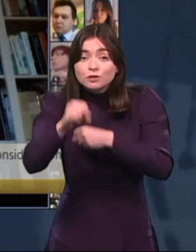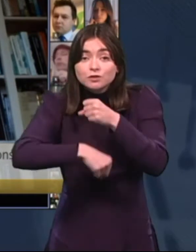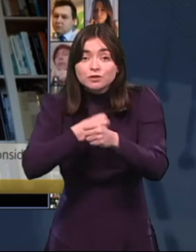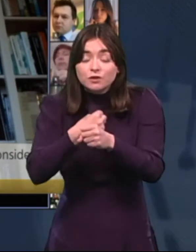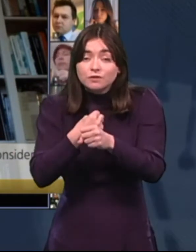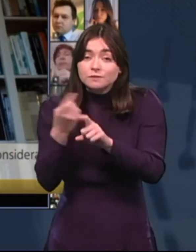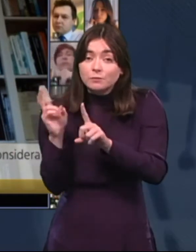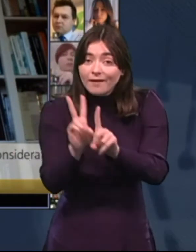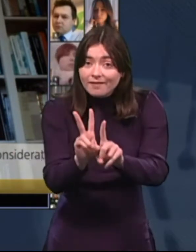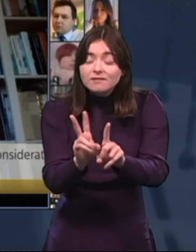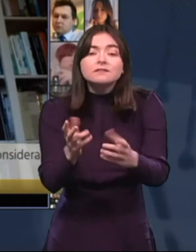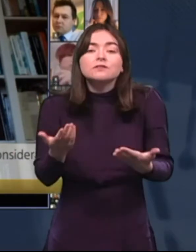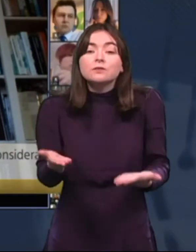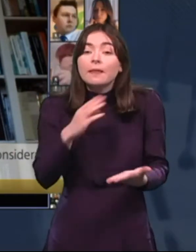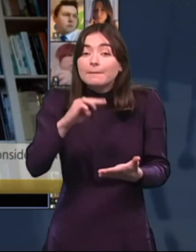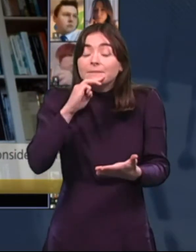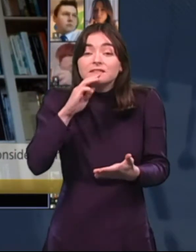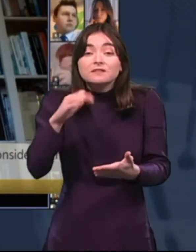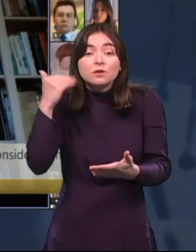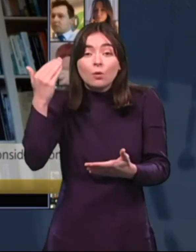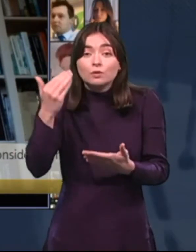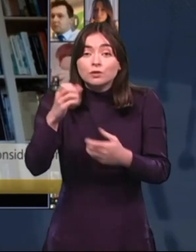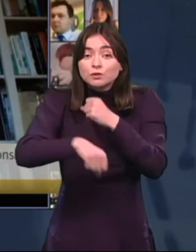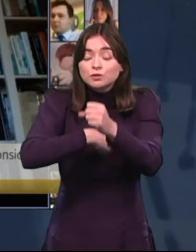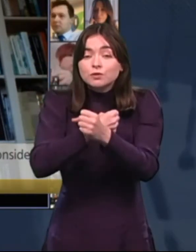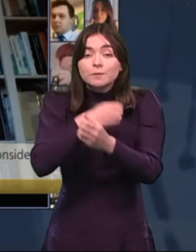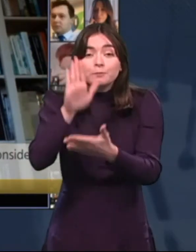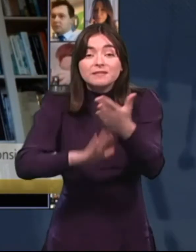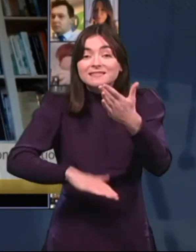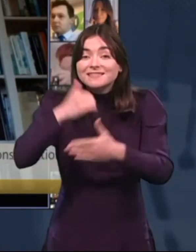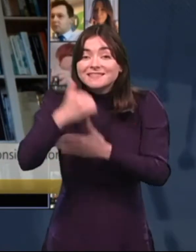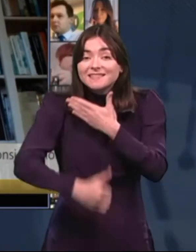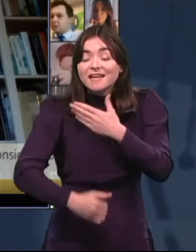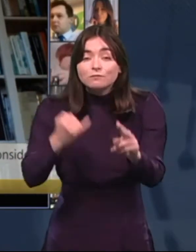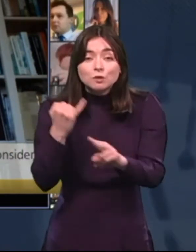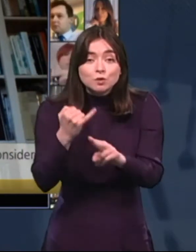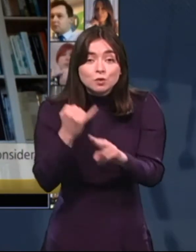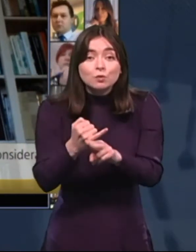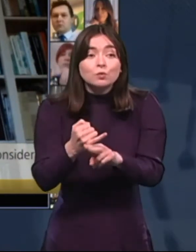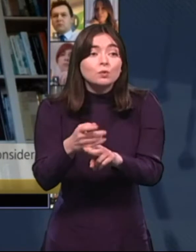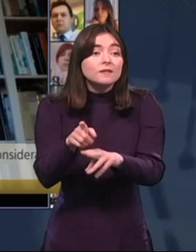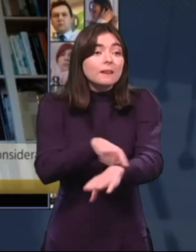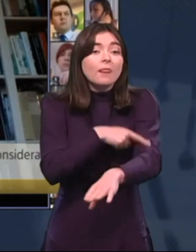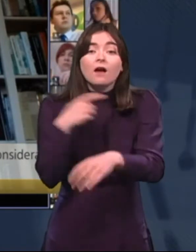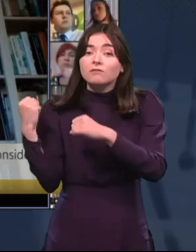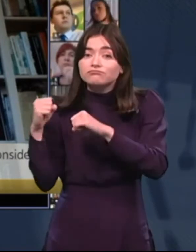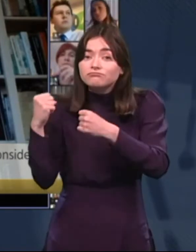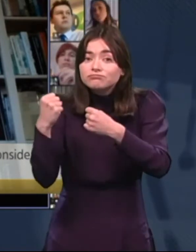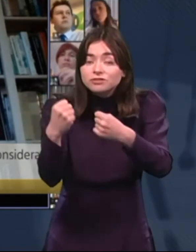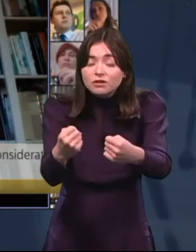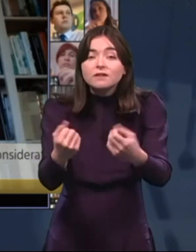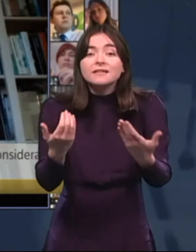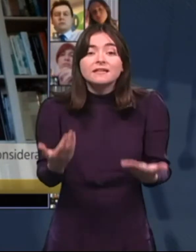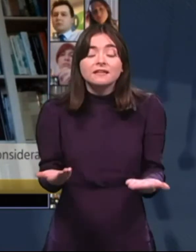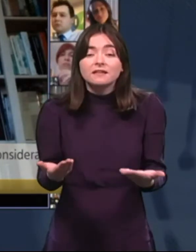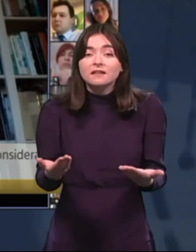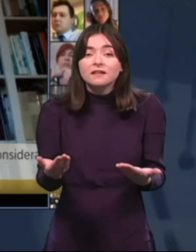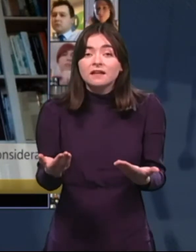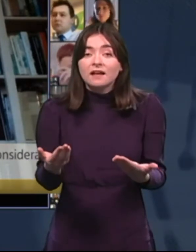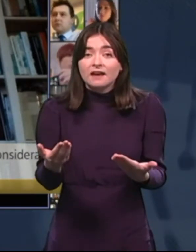that the older boy misses a day's school. And, of course, it's a long journey for her, and it's absolutely